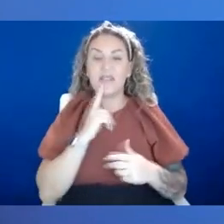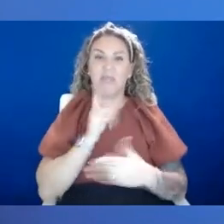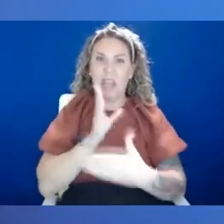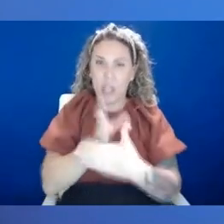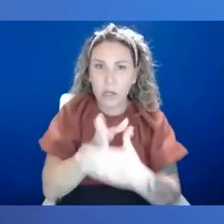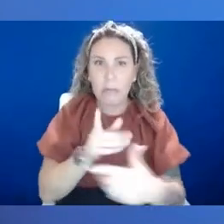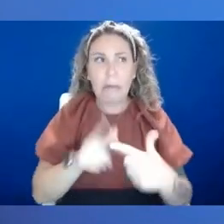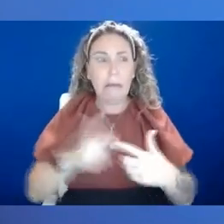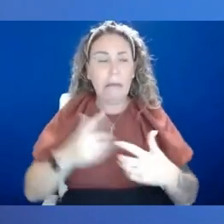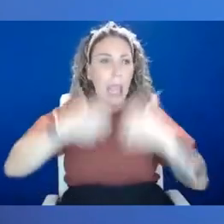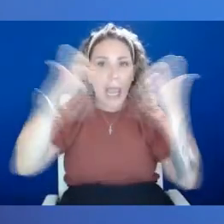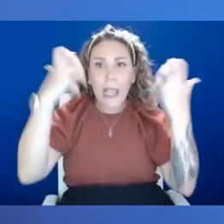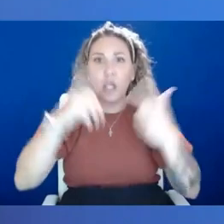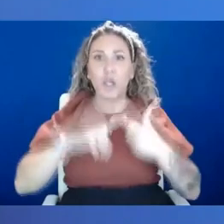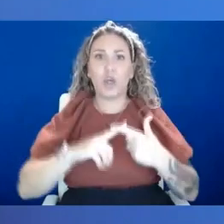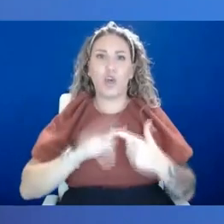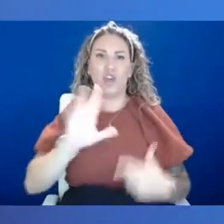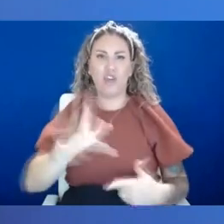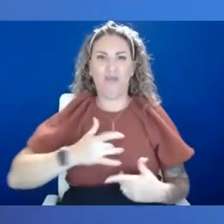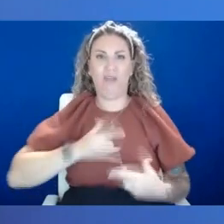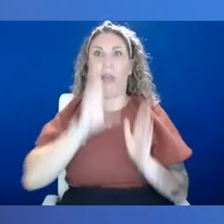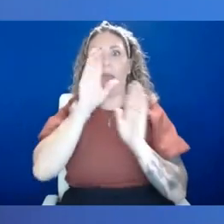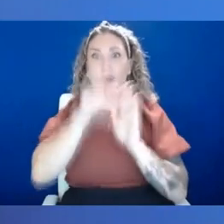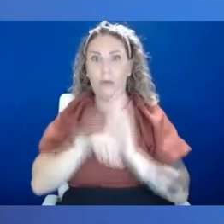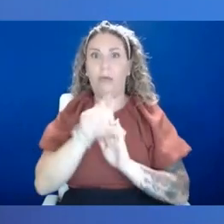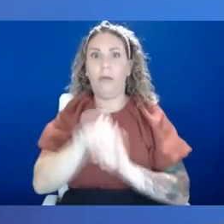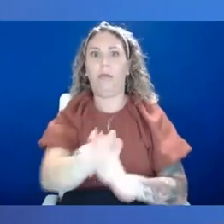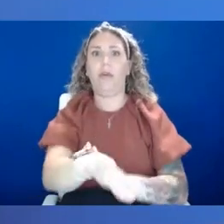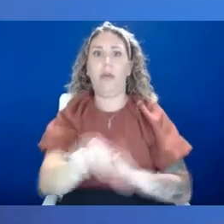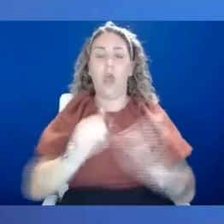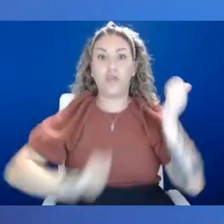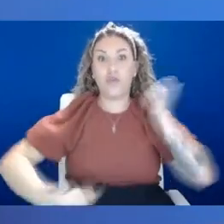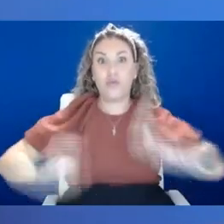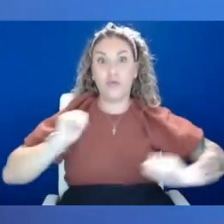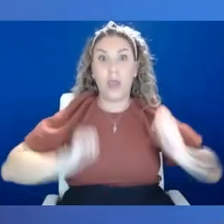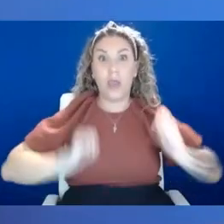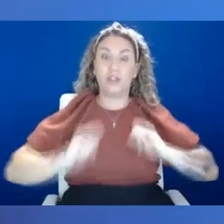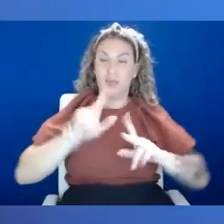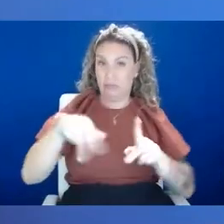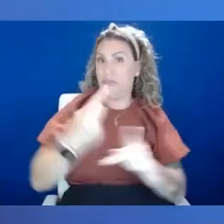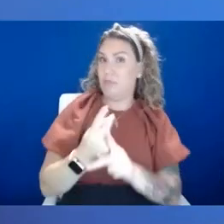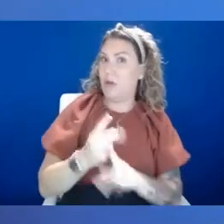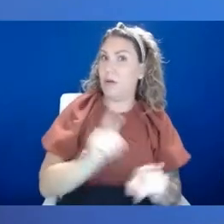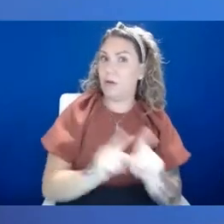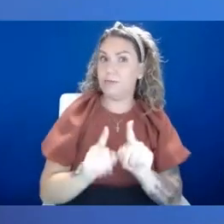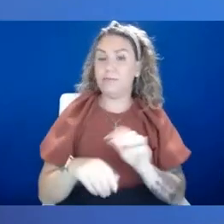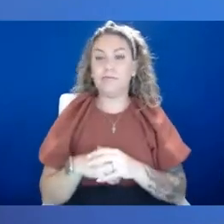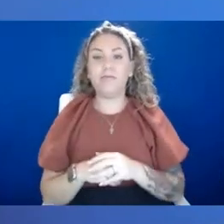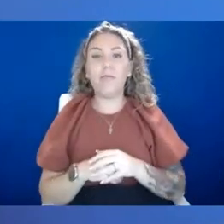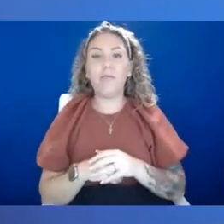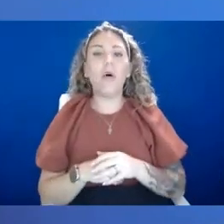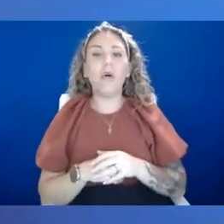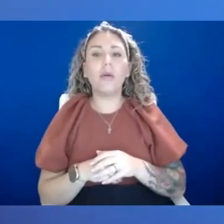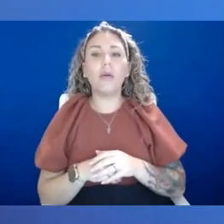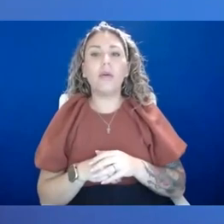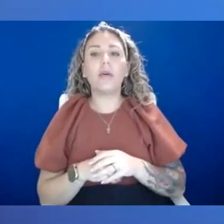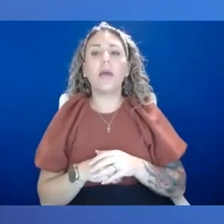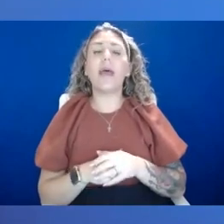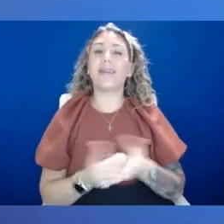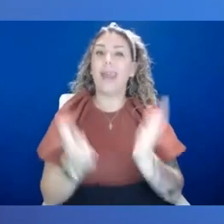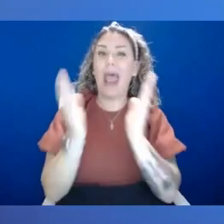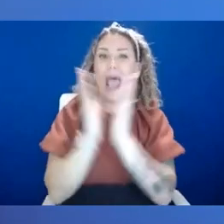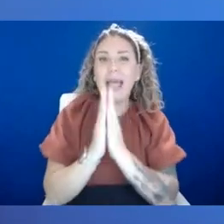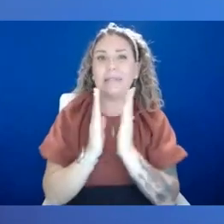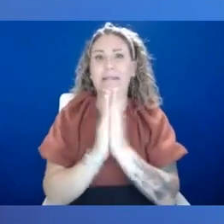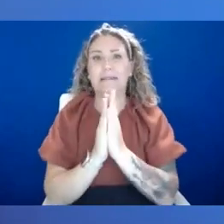swings, these aggressive, some types of aggressions at times, as well as, you know, just asking for reassurance, asking the same